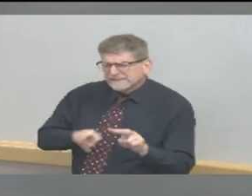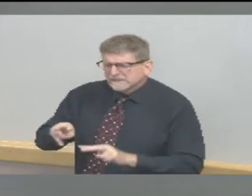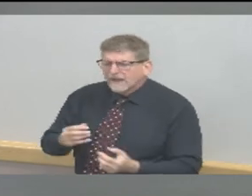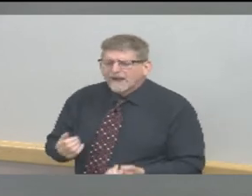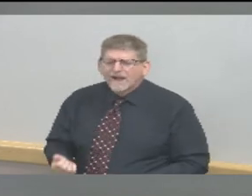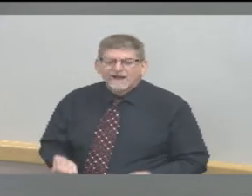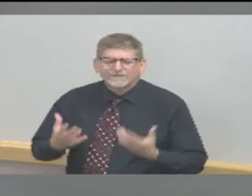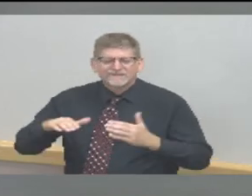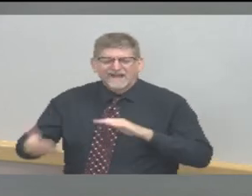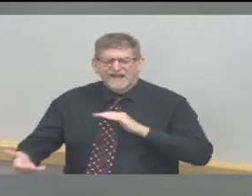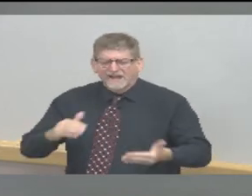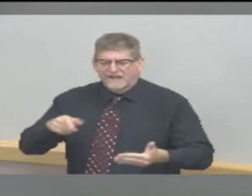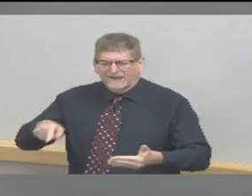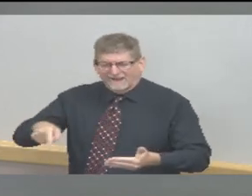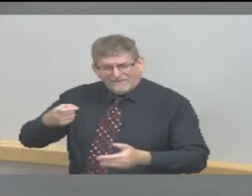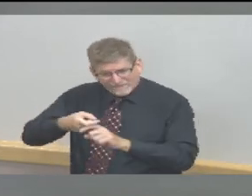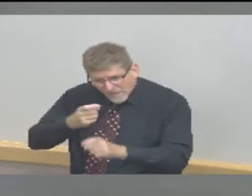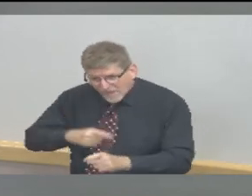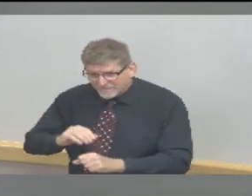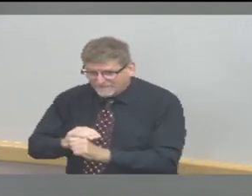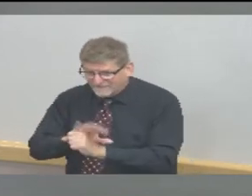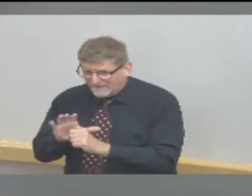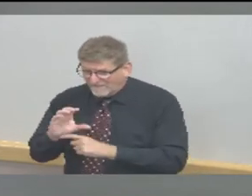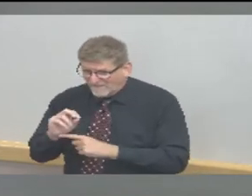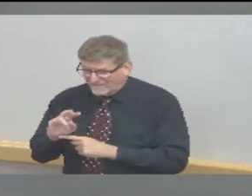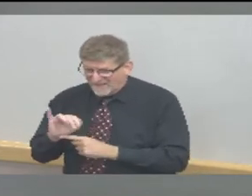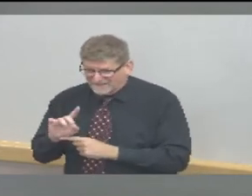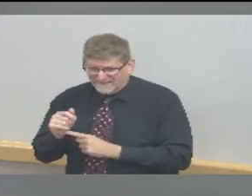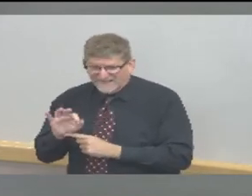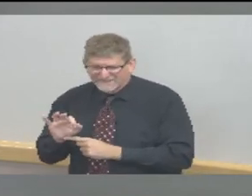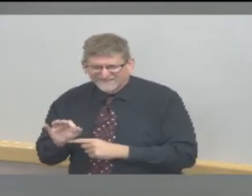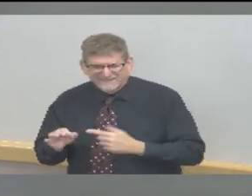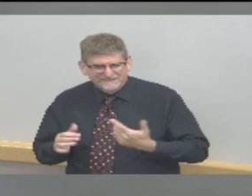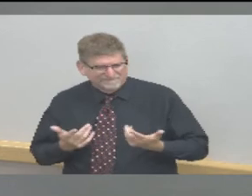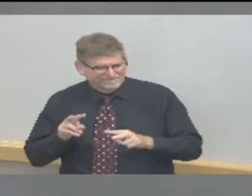mentioned we have one additional additional death to report today